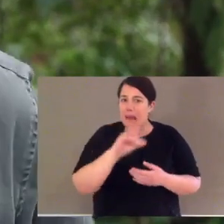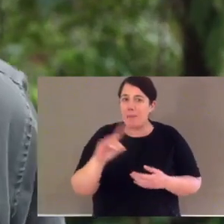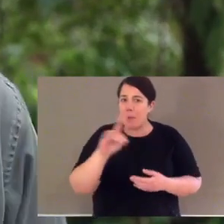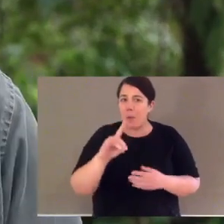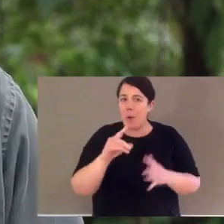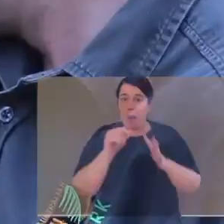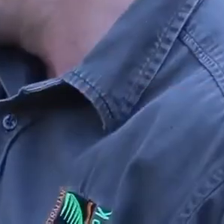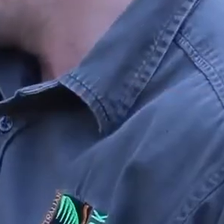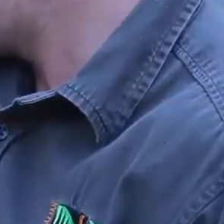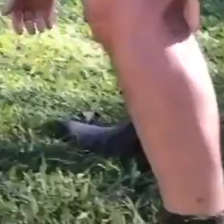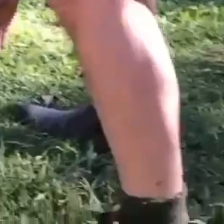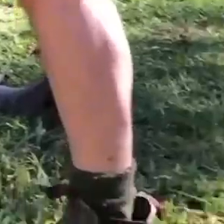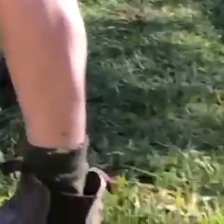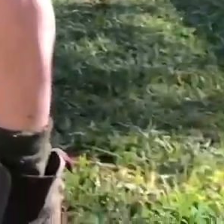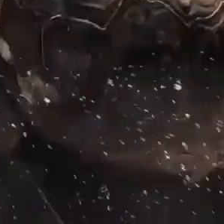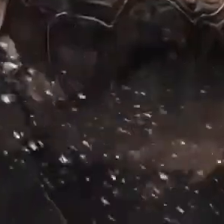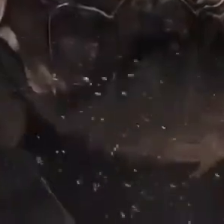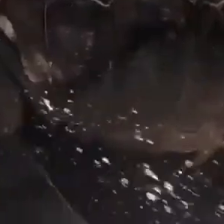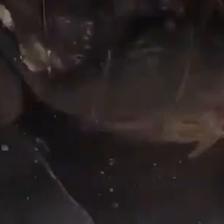palmer wallaby.